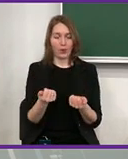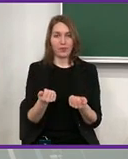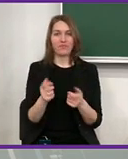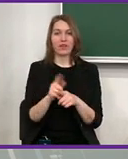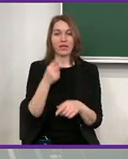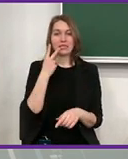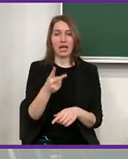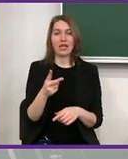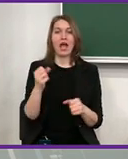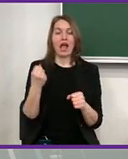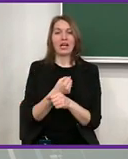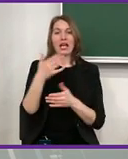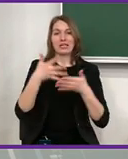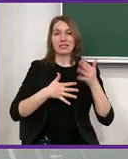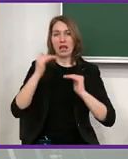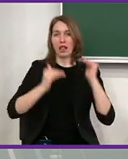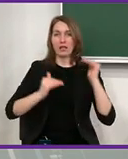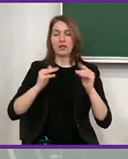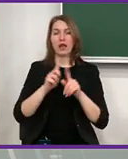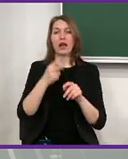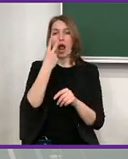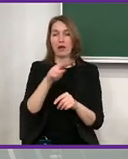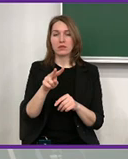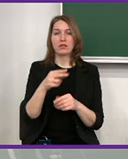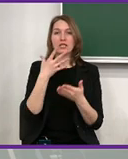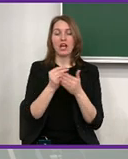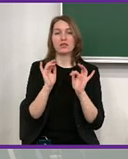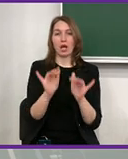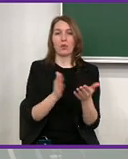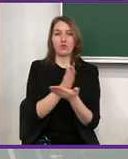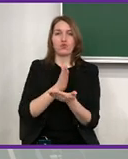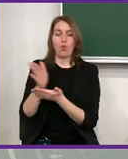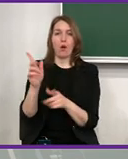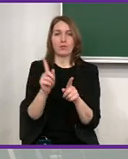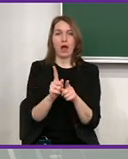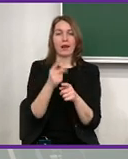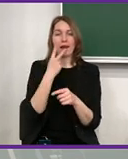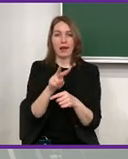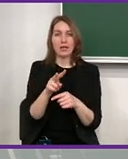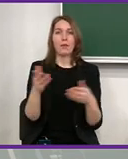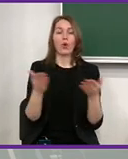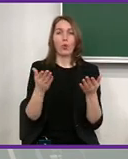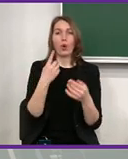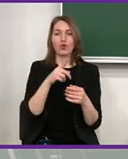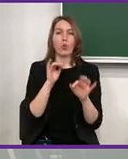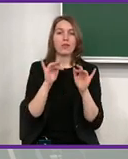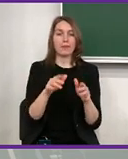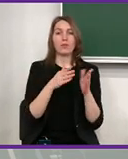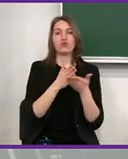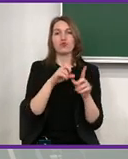us it seems logical, but it's not like that for everyone. We also looked at the statistics, we looked at our operational